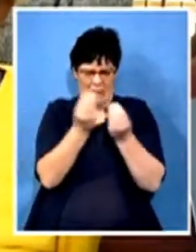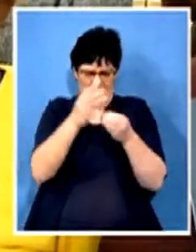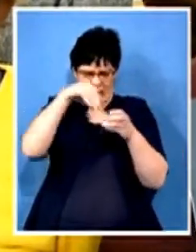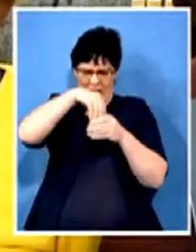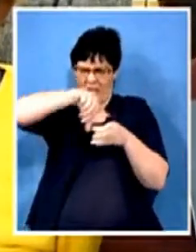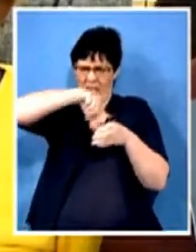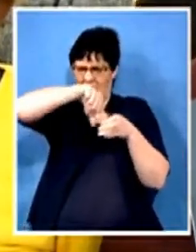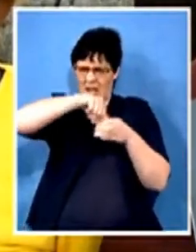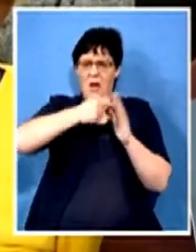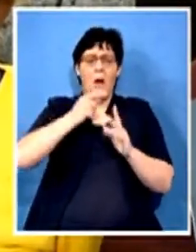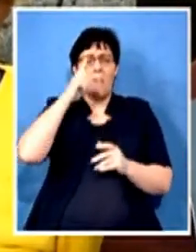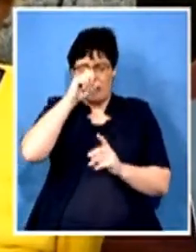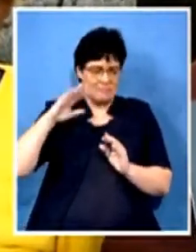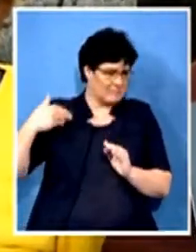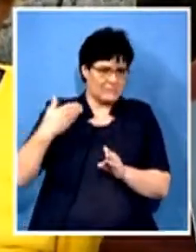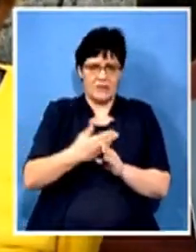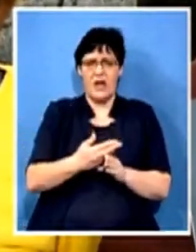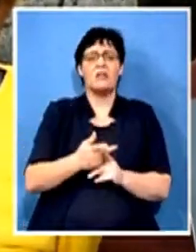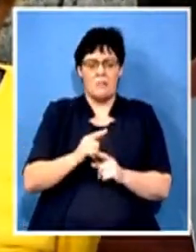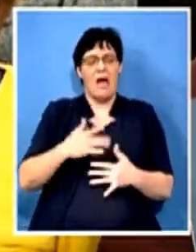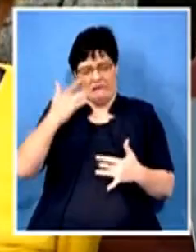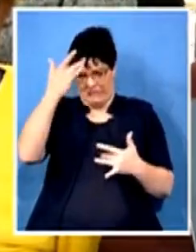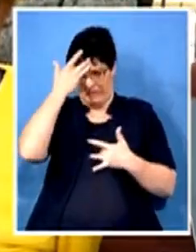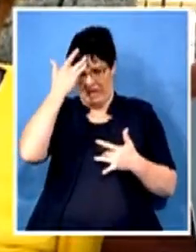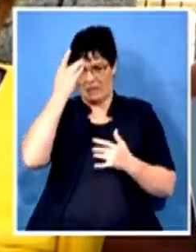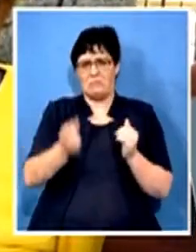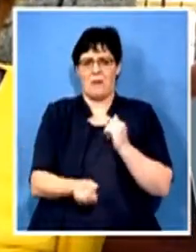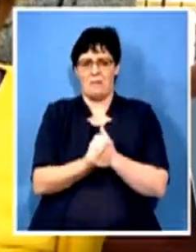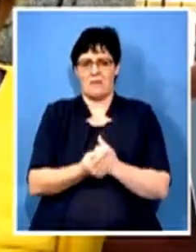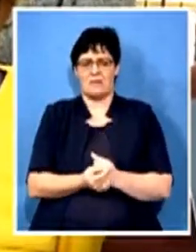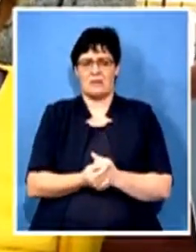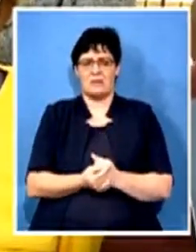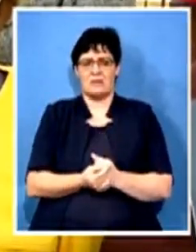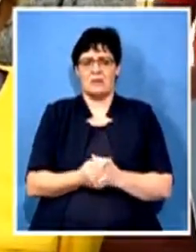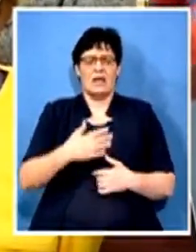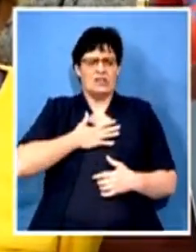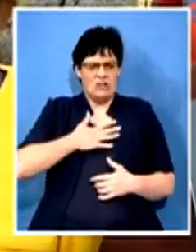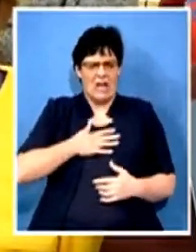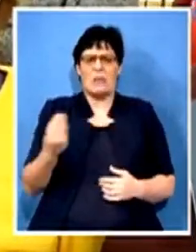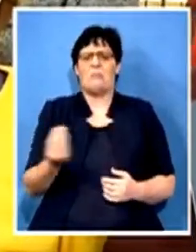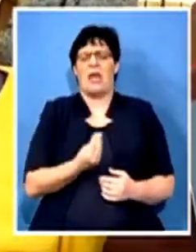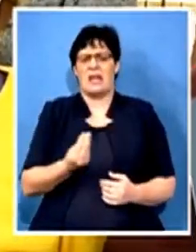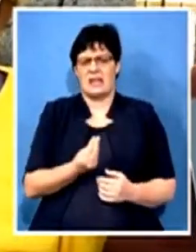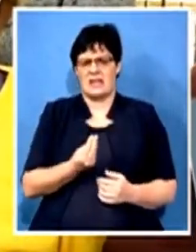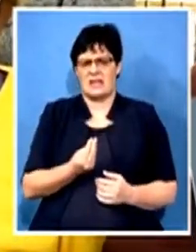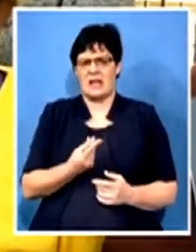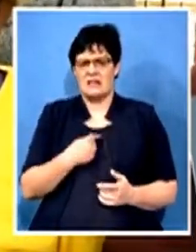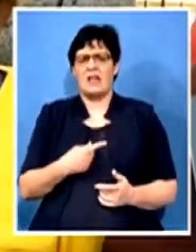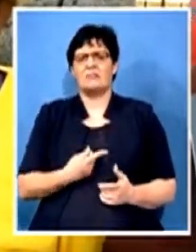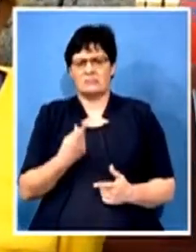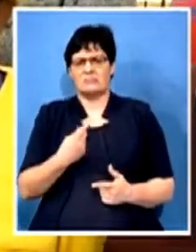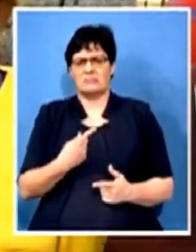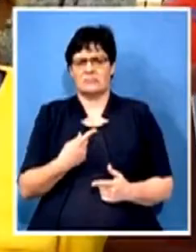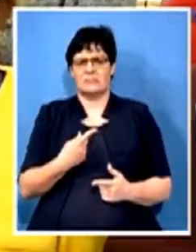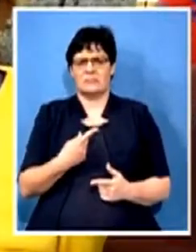made her to feel sick she says that her chest is painful and that she's now even developed a wound on her chest because of you know